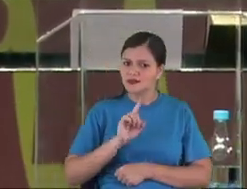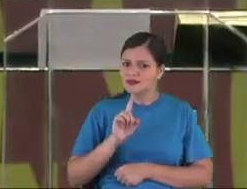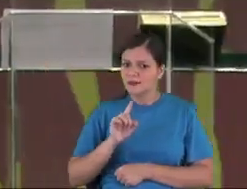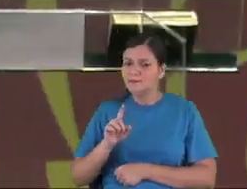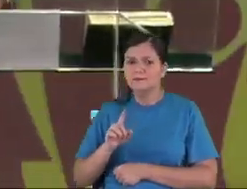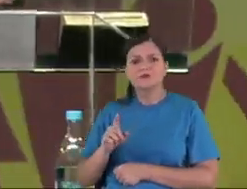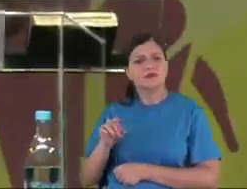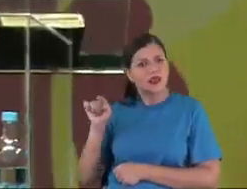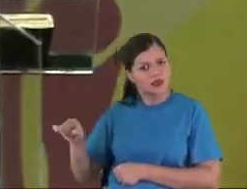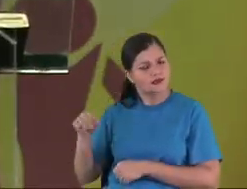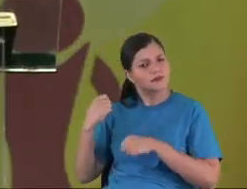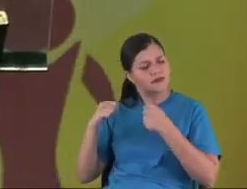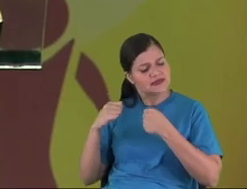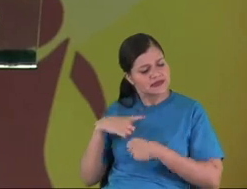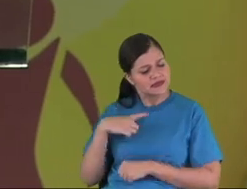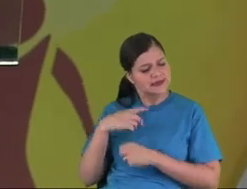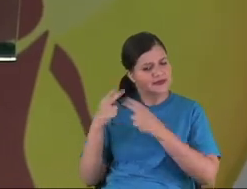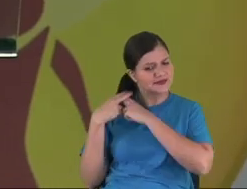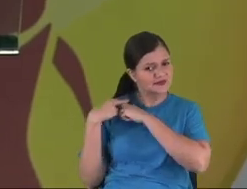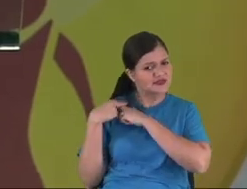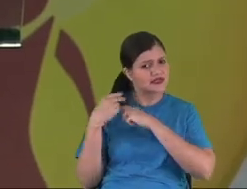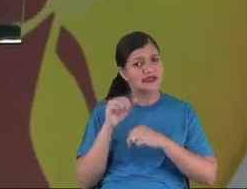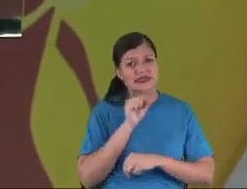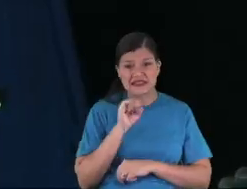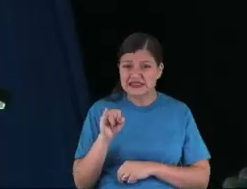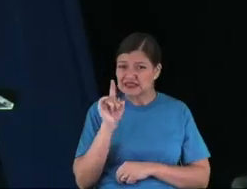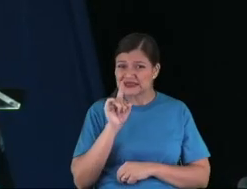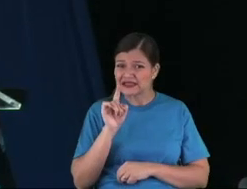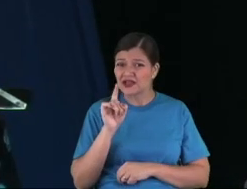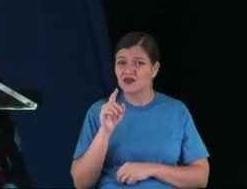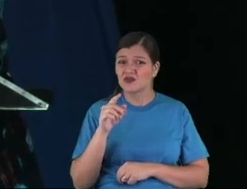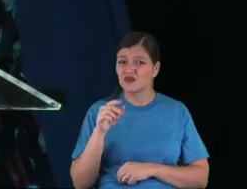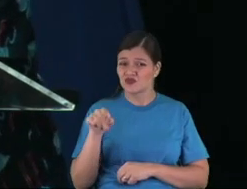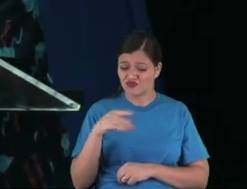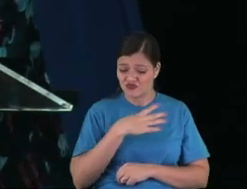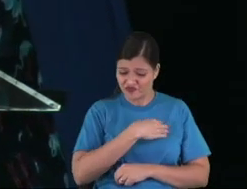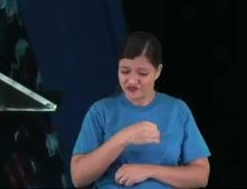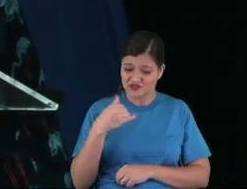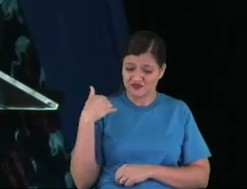repeat the year, grade again, because when the kid